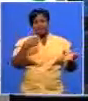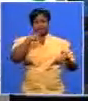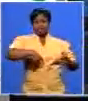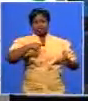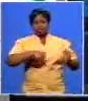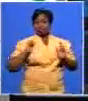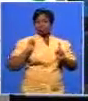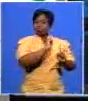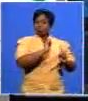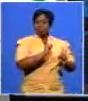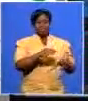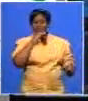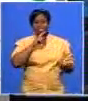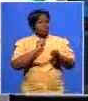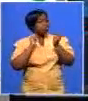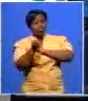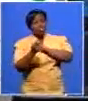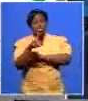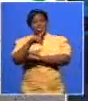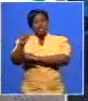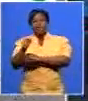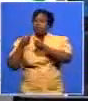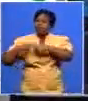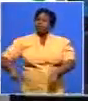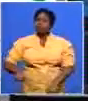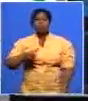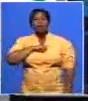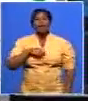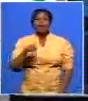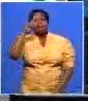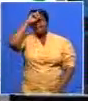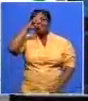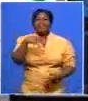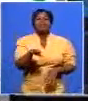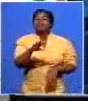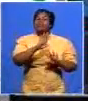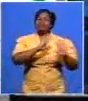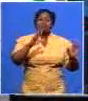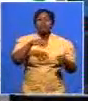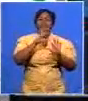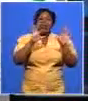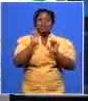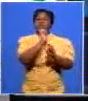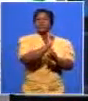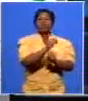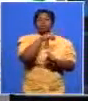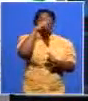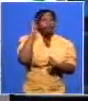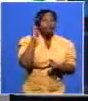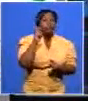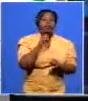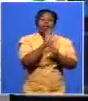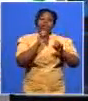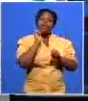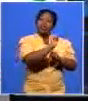personality is not going to change the day because mandela is not blue he is black green and cold he is a he's a leader of the